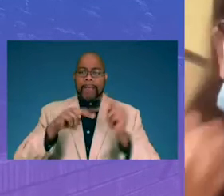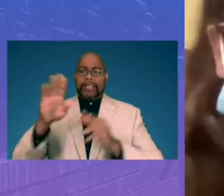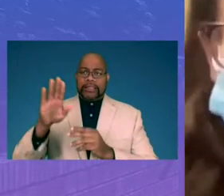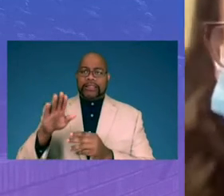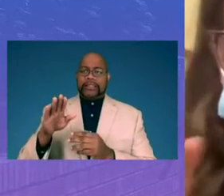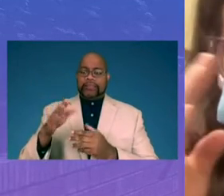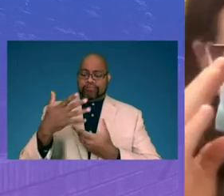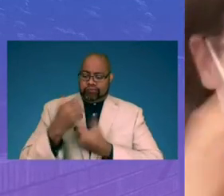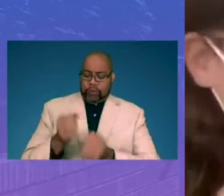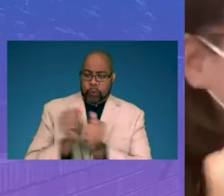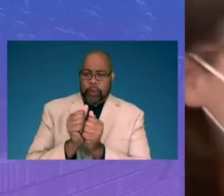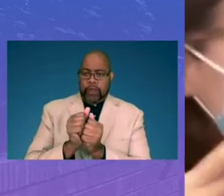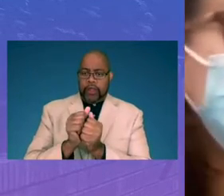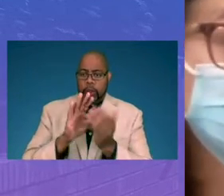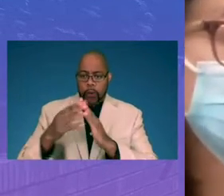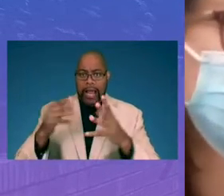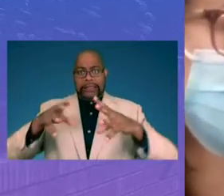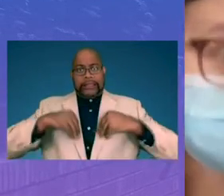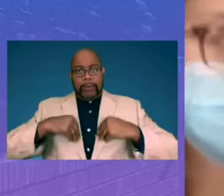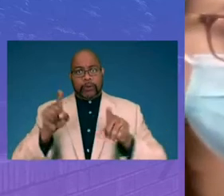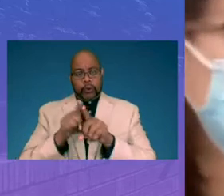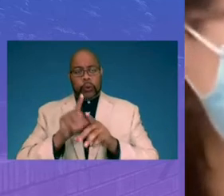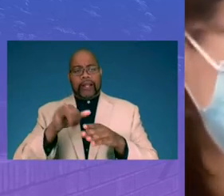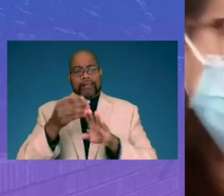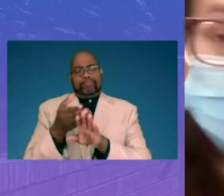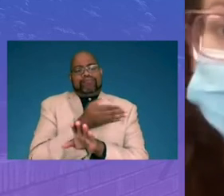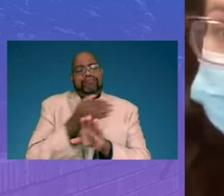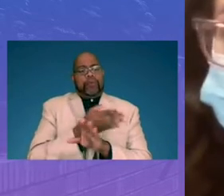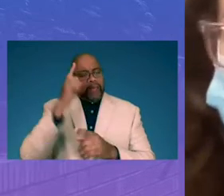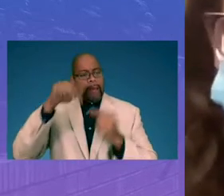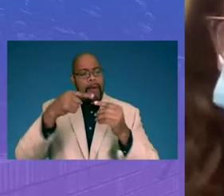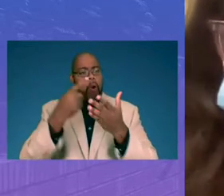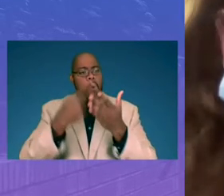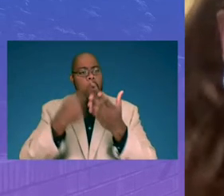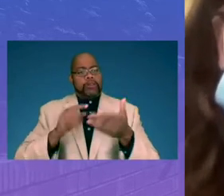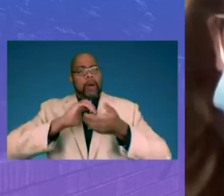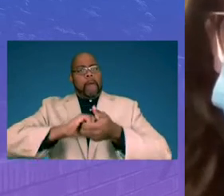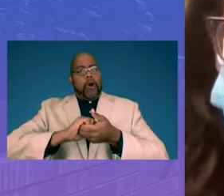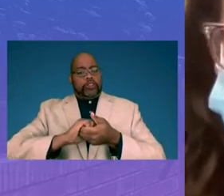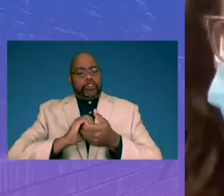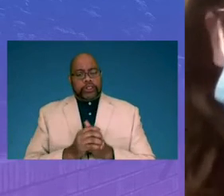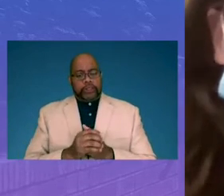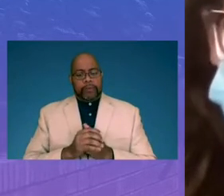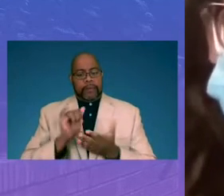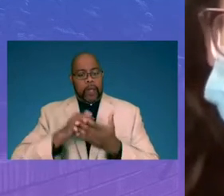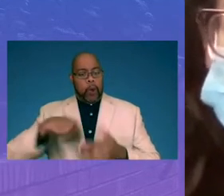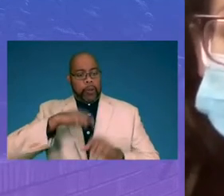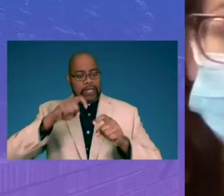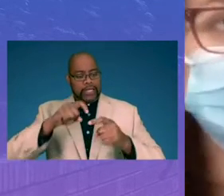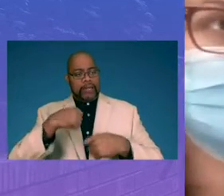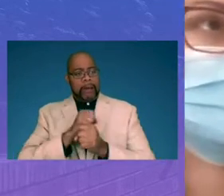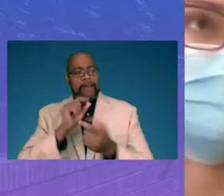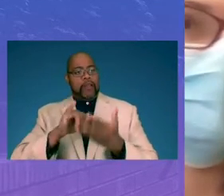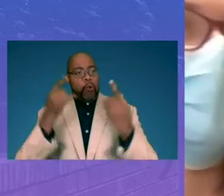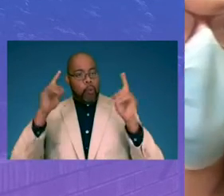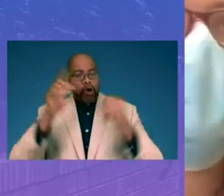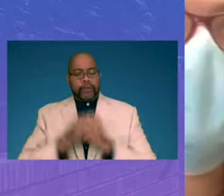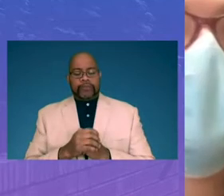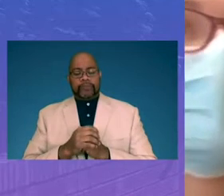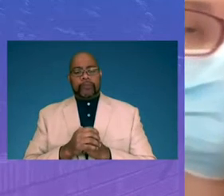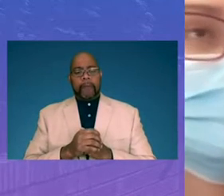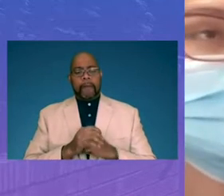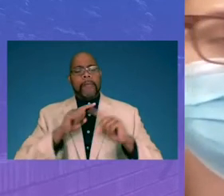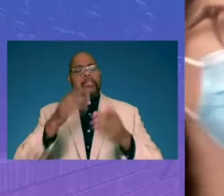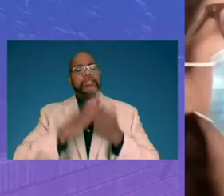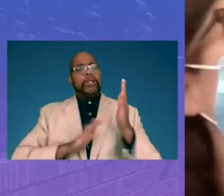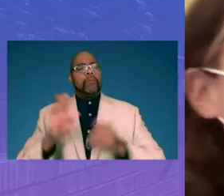trust with the community as like a precondition to thinking about what's the partnership that we need in order to make this work. But then some of